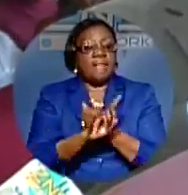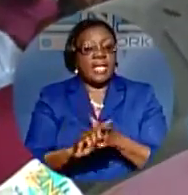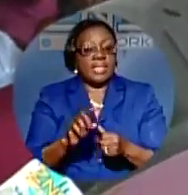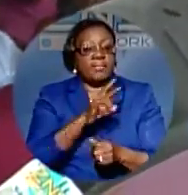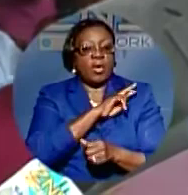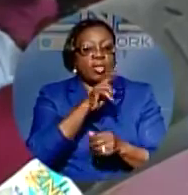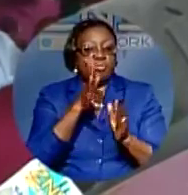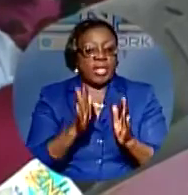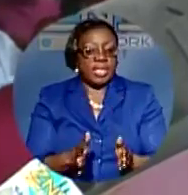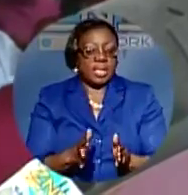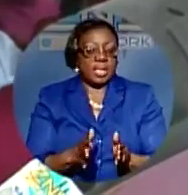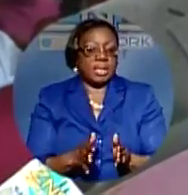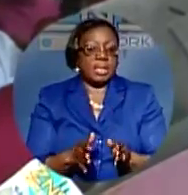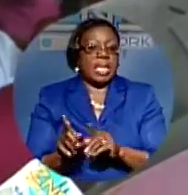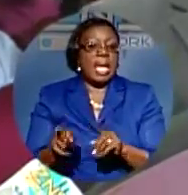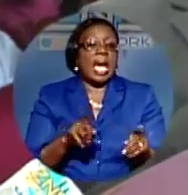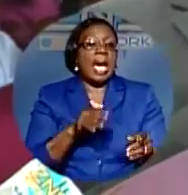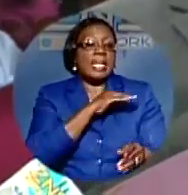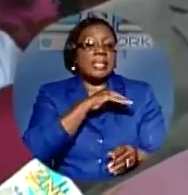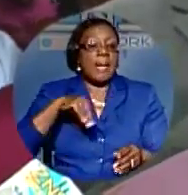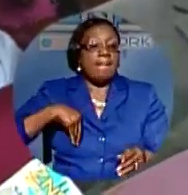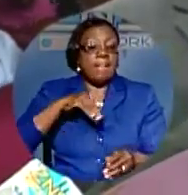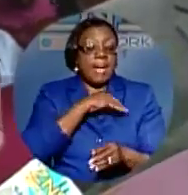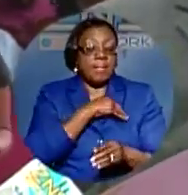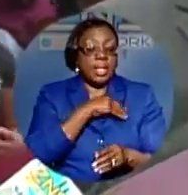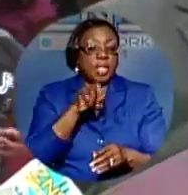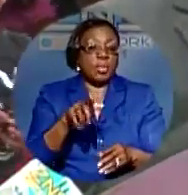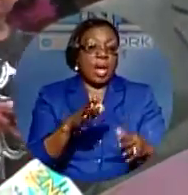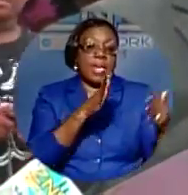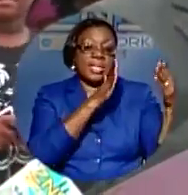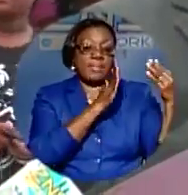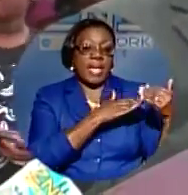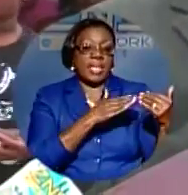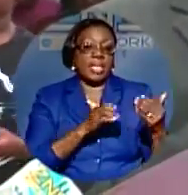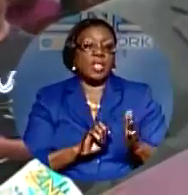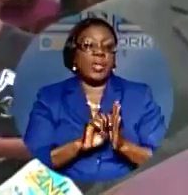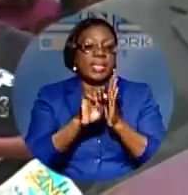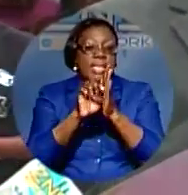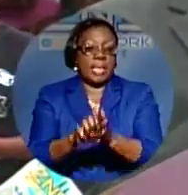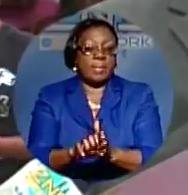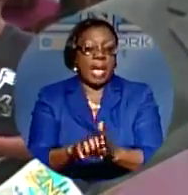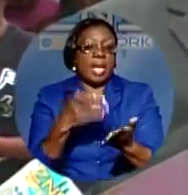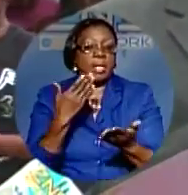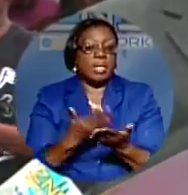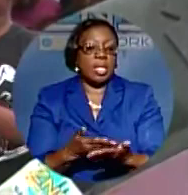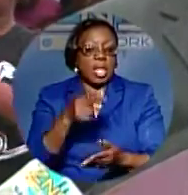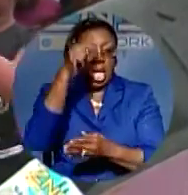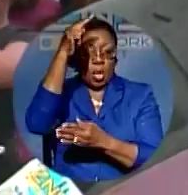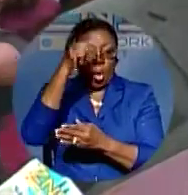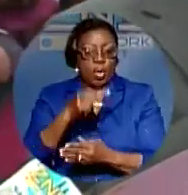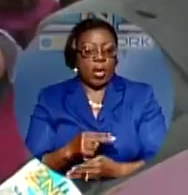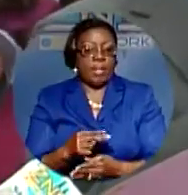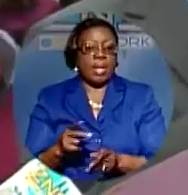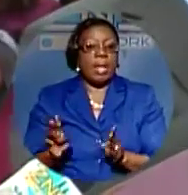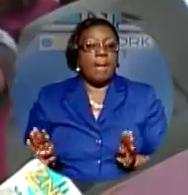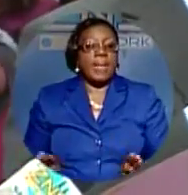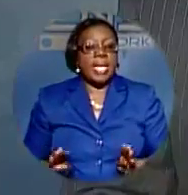of the Rangers organization, you are expected to exemplify good and honorable behavior.